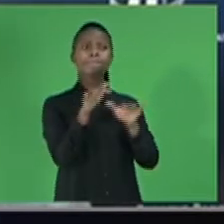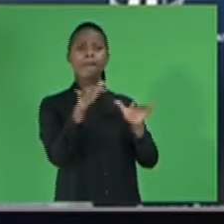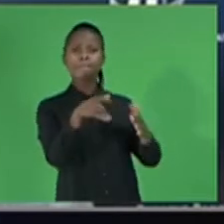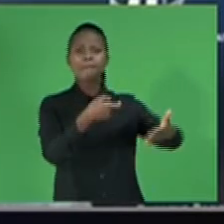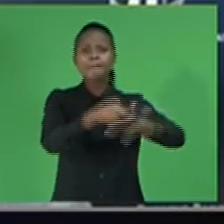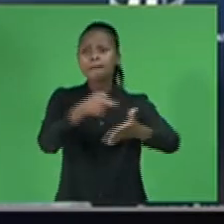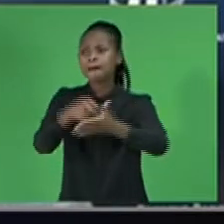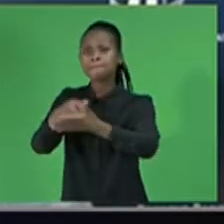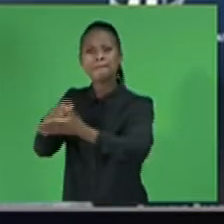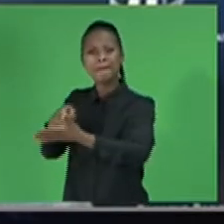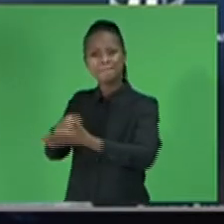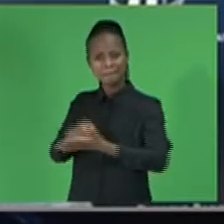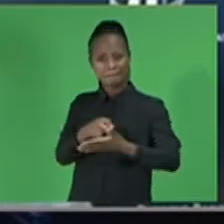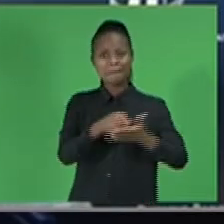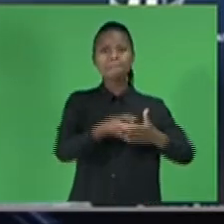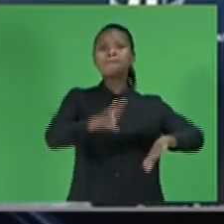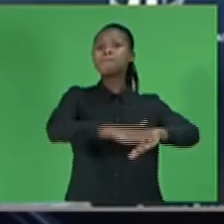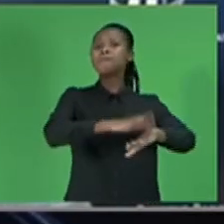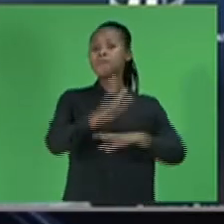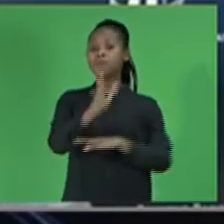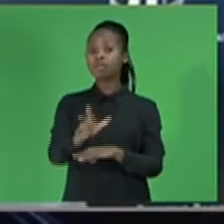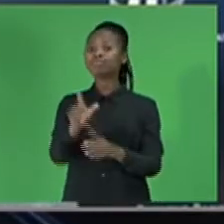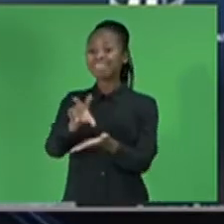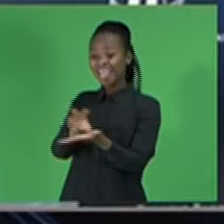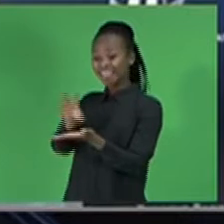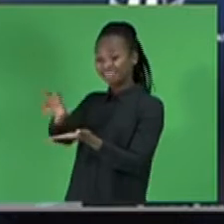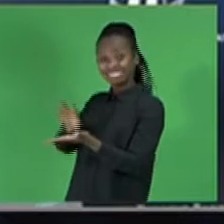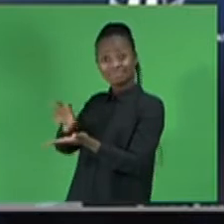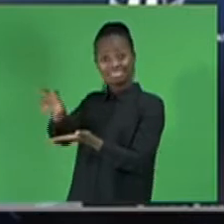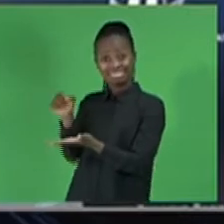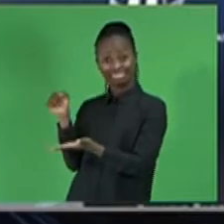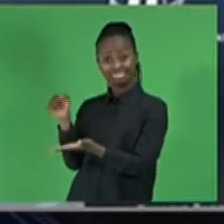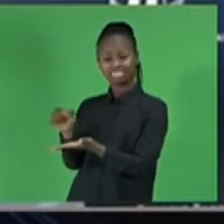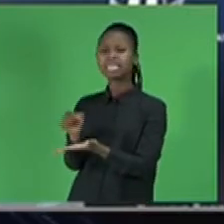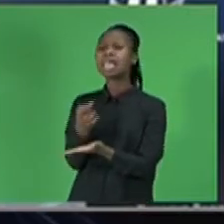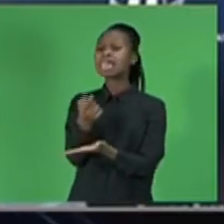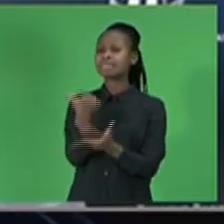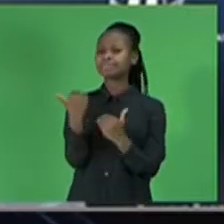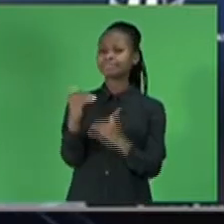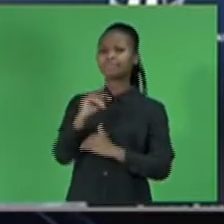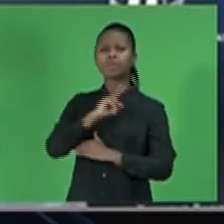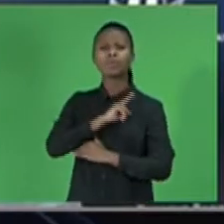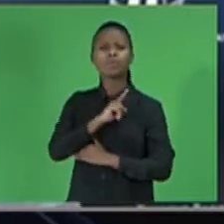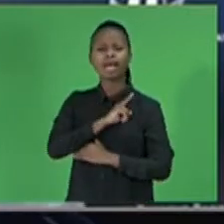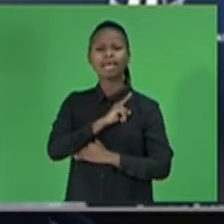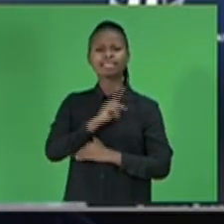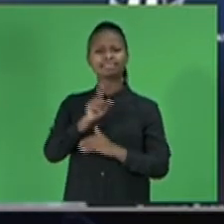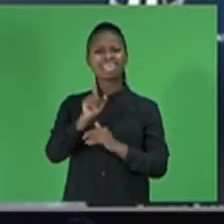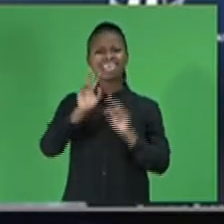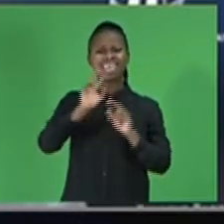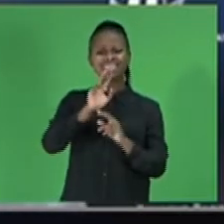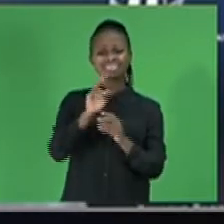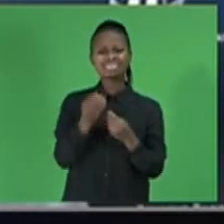Investment will remain constrained by the still limited energy supply and ongoing policy